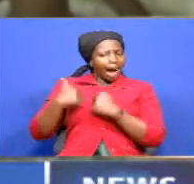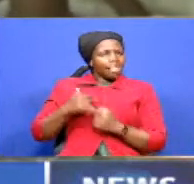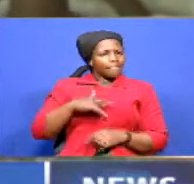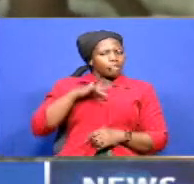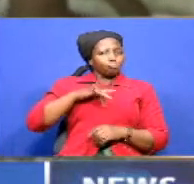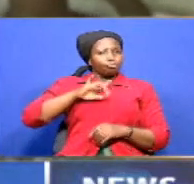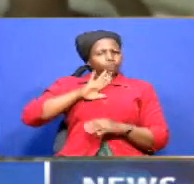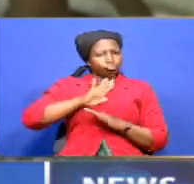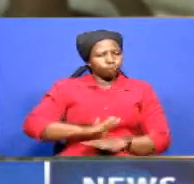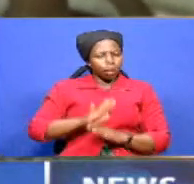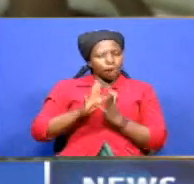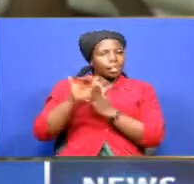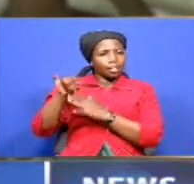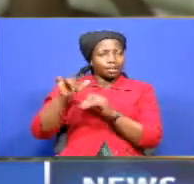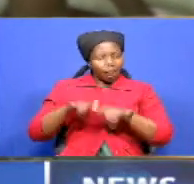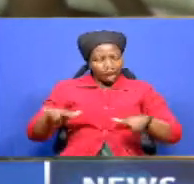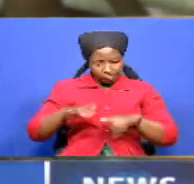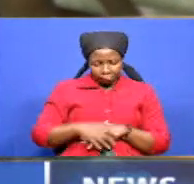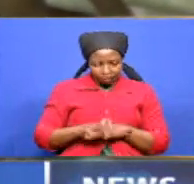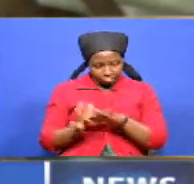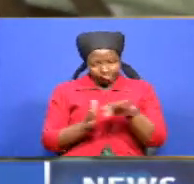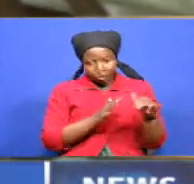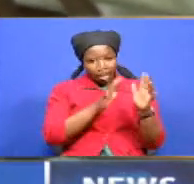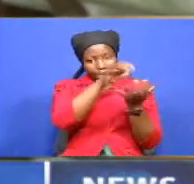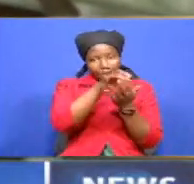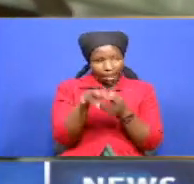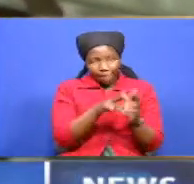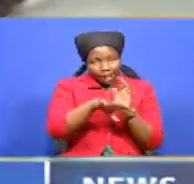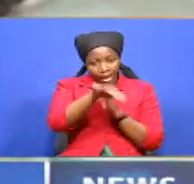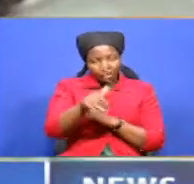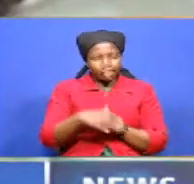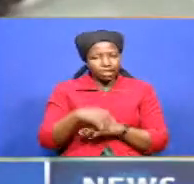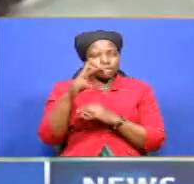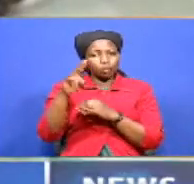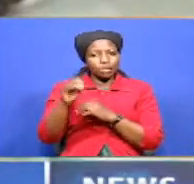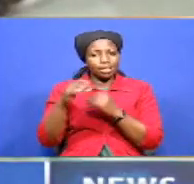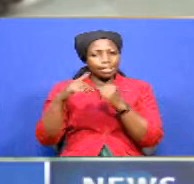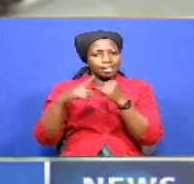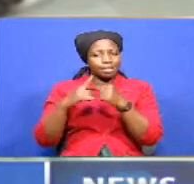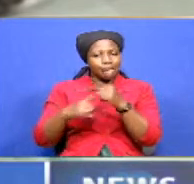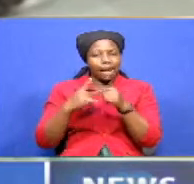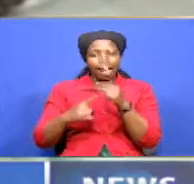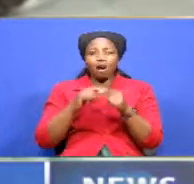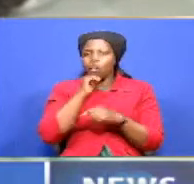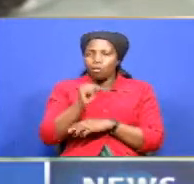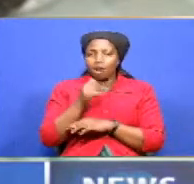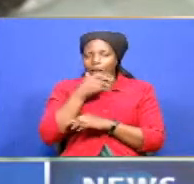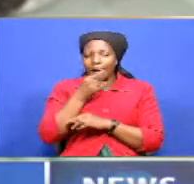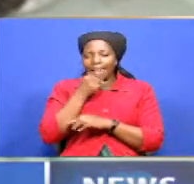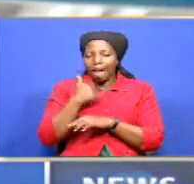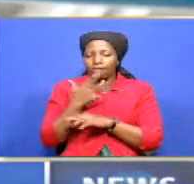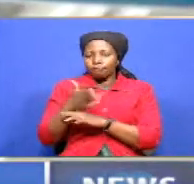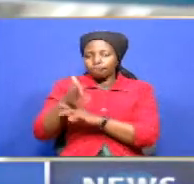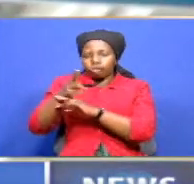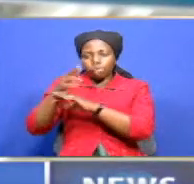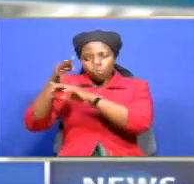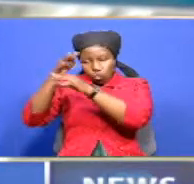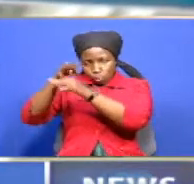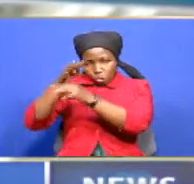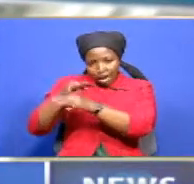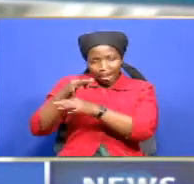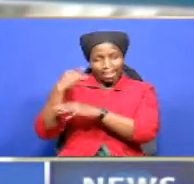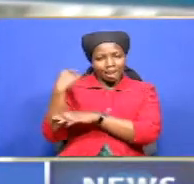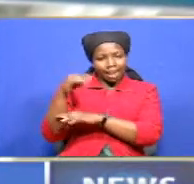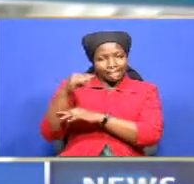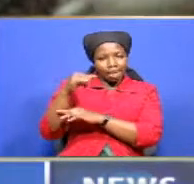in tana river county a 20 year old man is nursing gunshot wounds at the garisa referral hospital after he